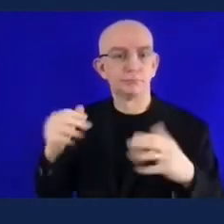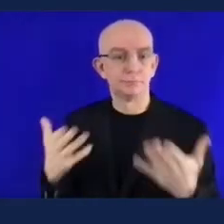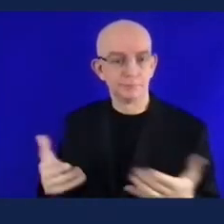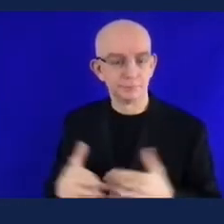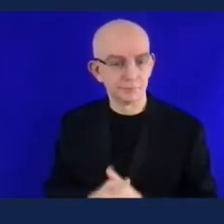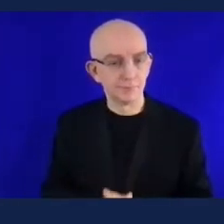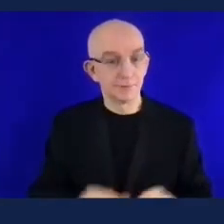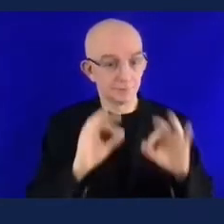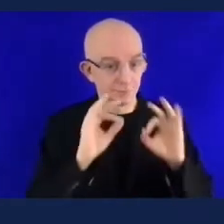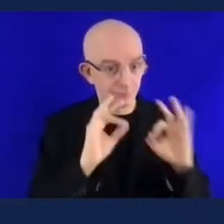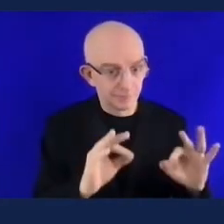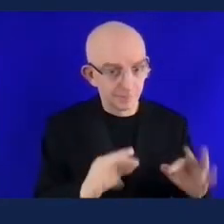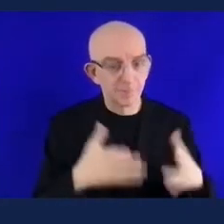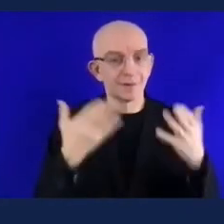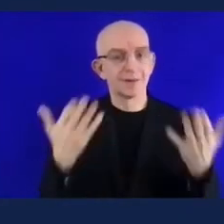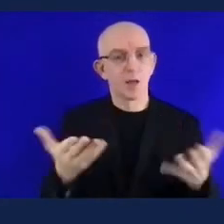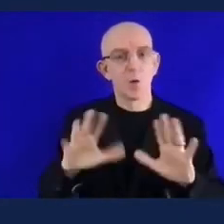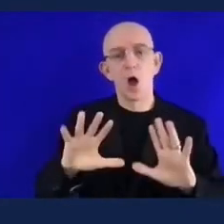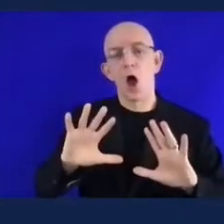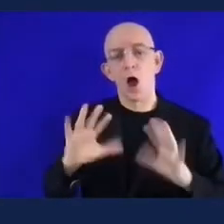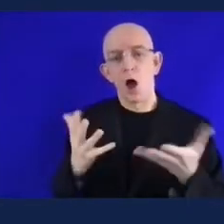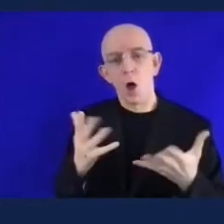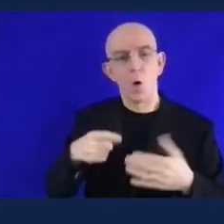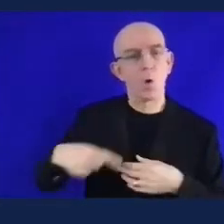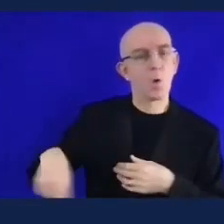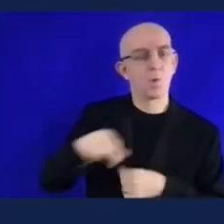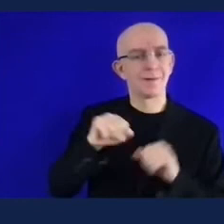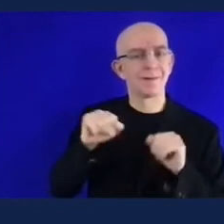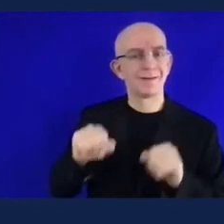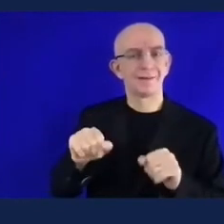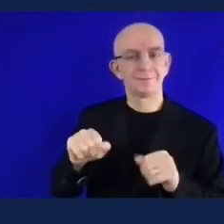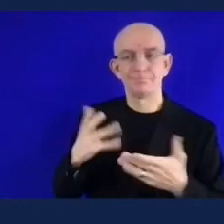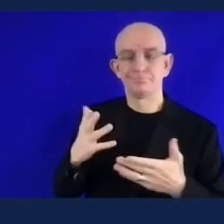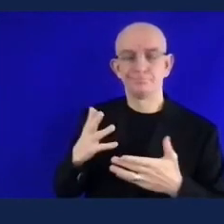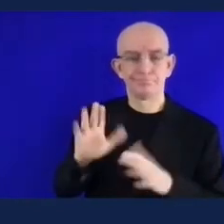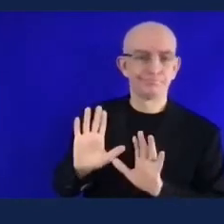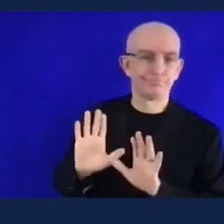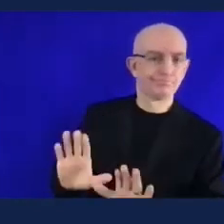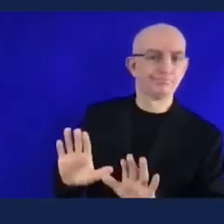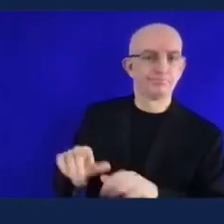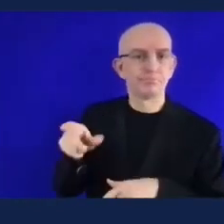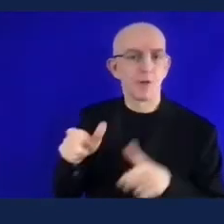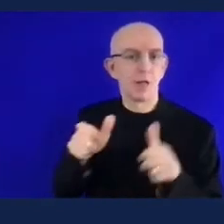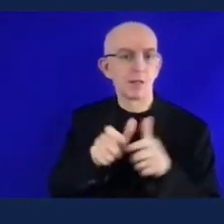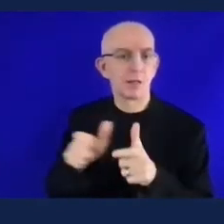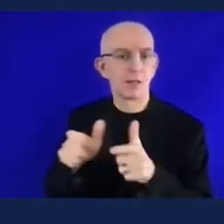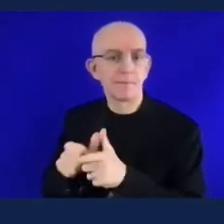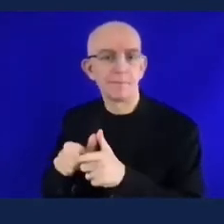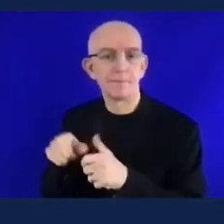and and include uh disabled people so beyond just playing opportunities